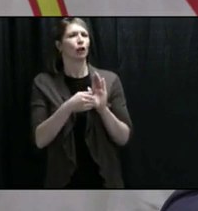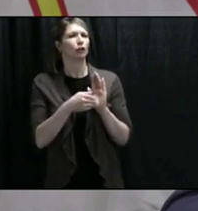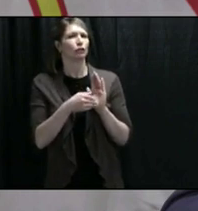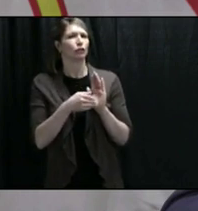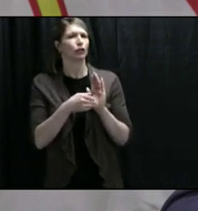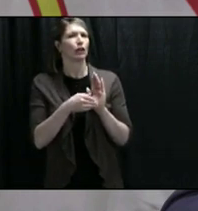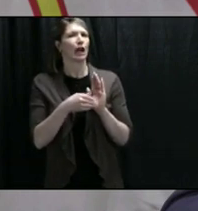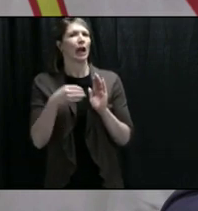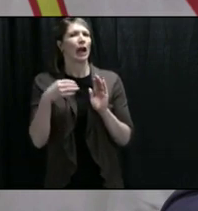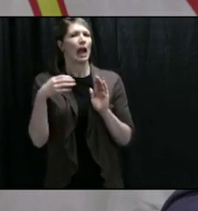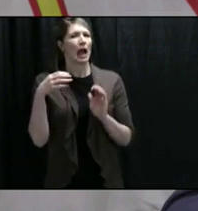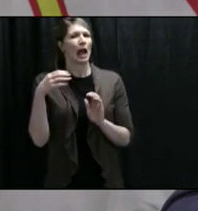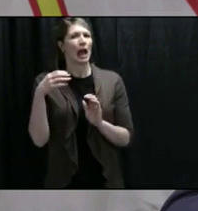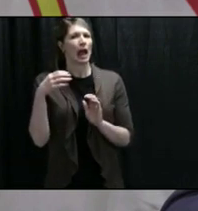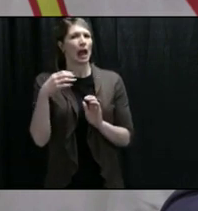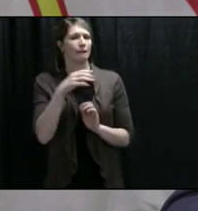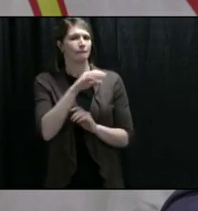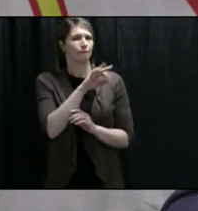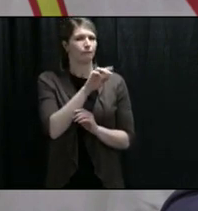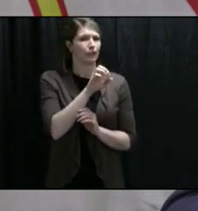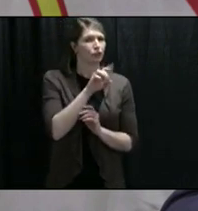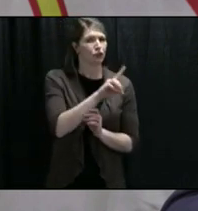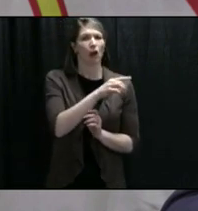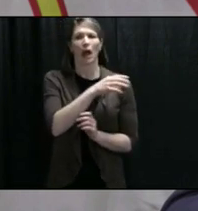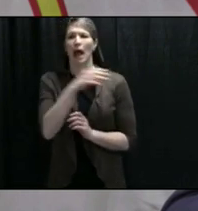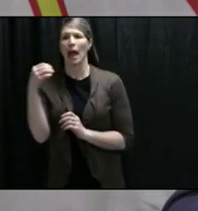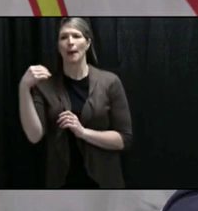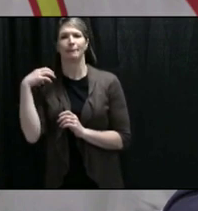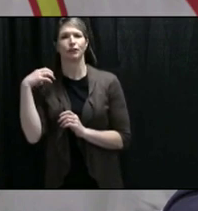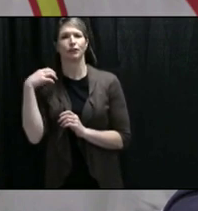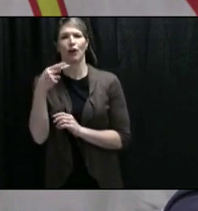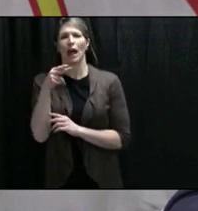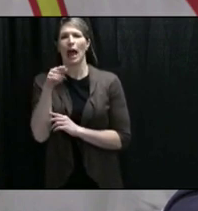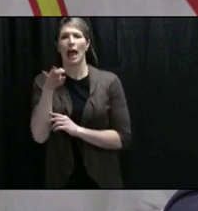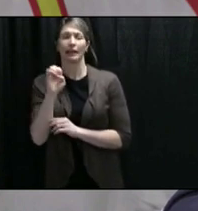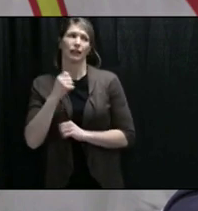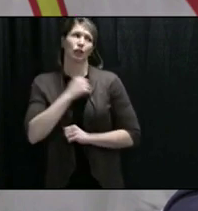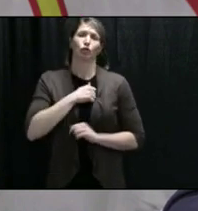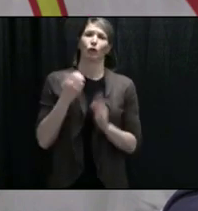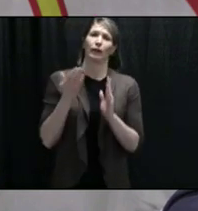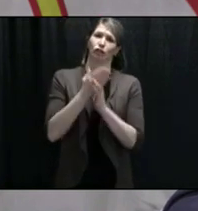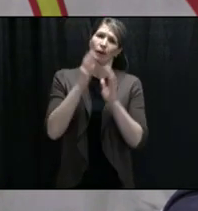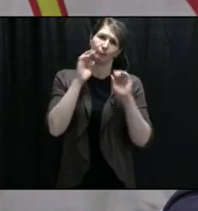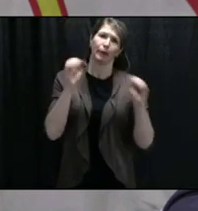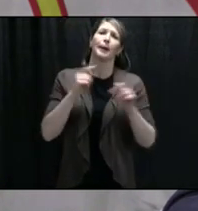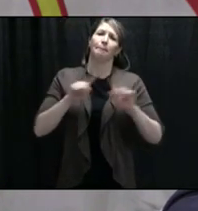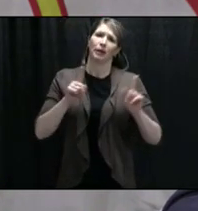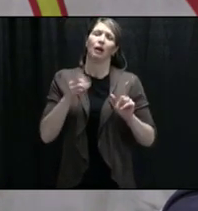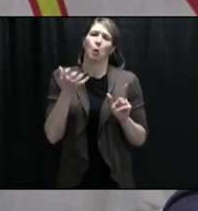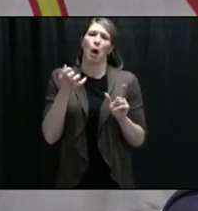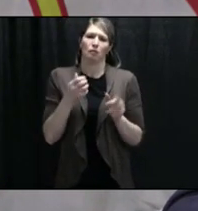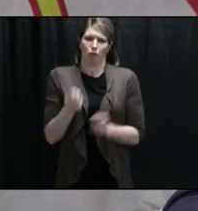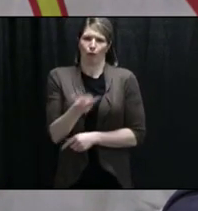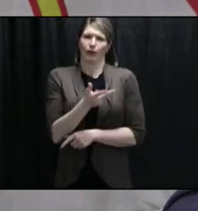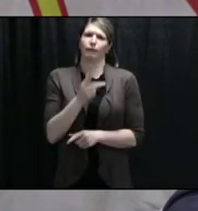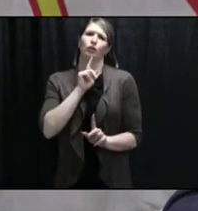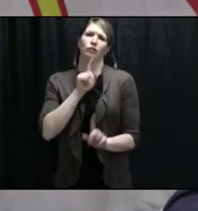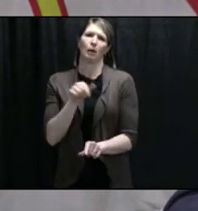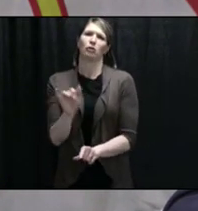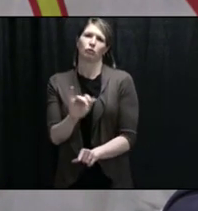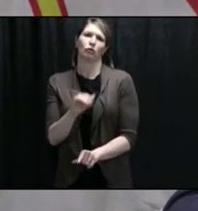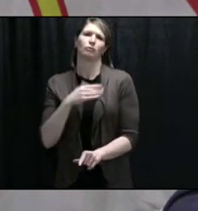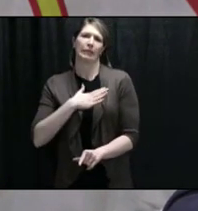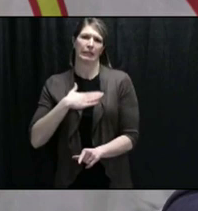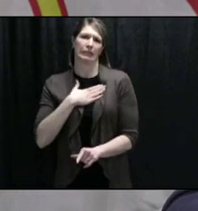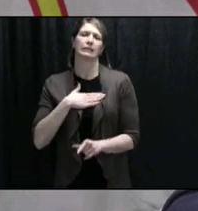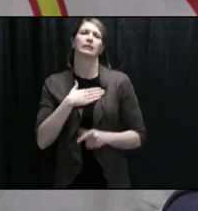to comment on this for sure. We're looking for a health perspective for sure for these workers. Yeah, sorry, sorry for me. Absolutely. So they can join in here. as I